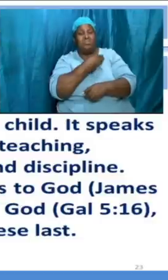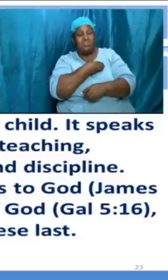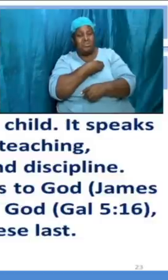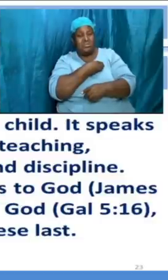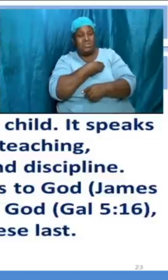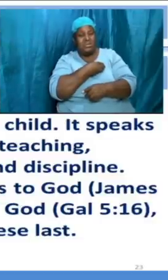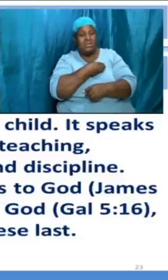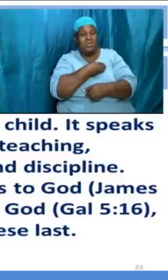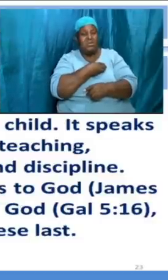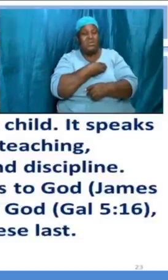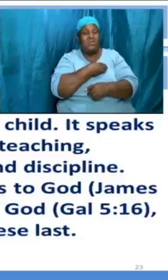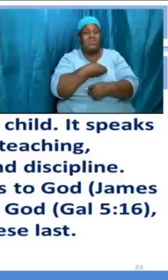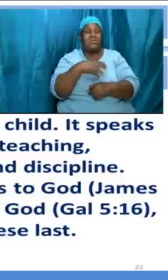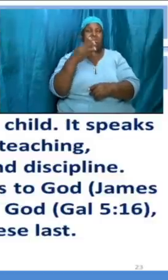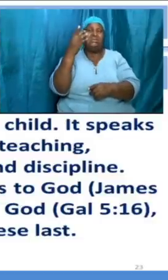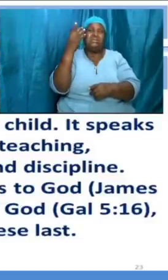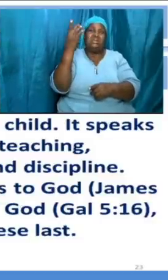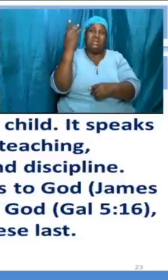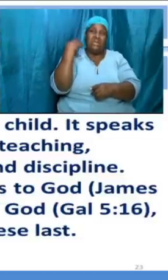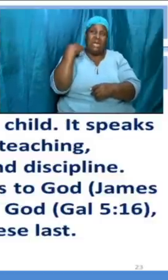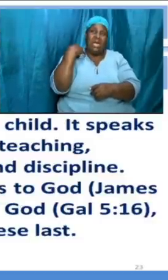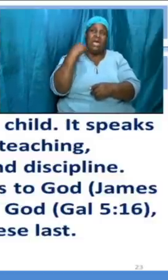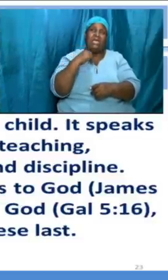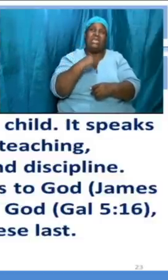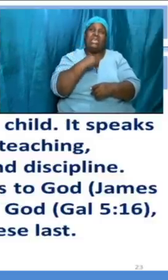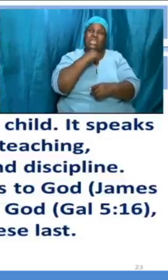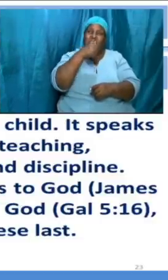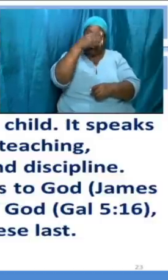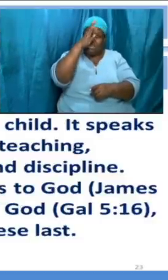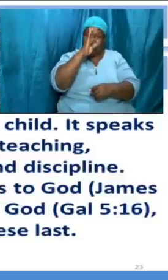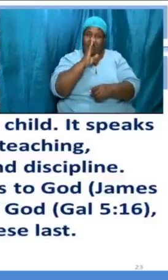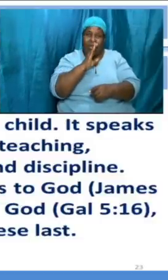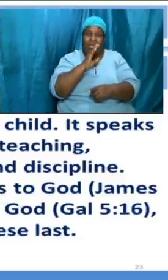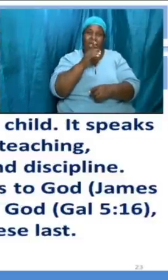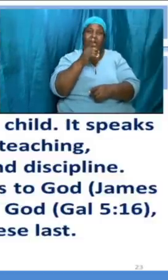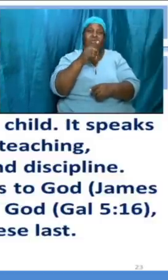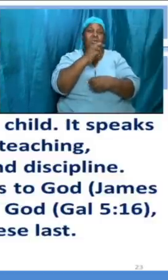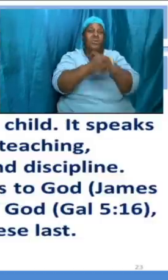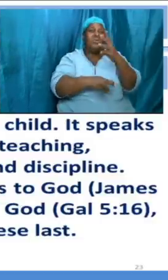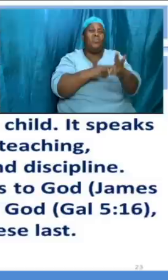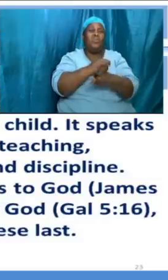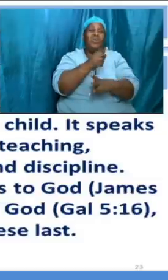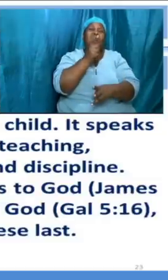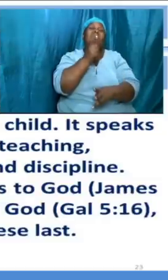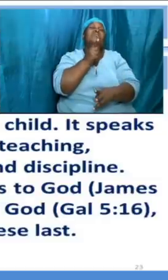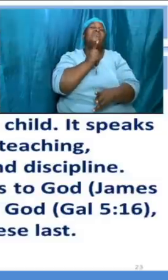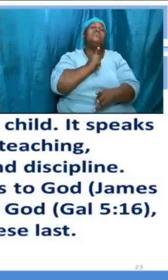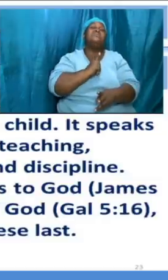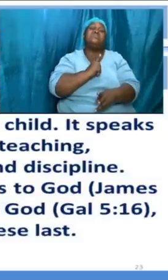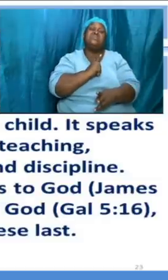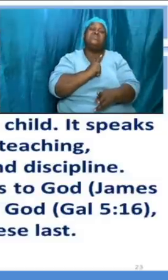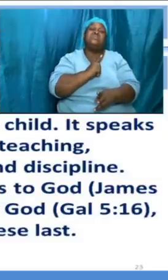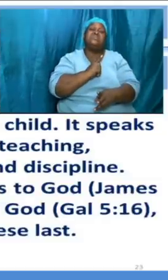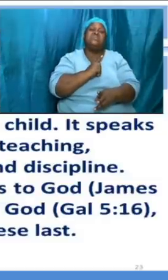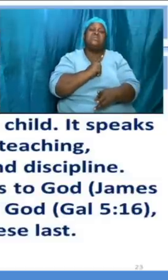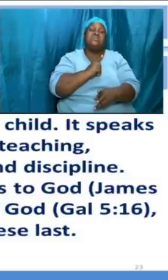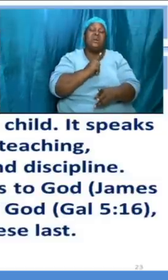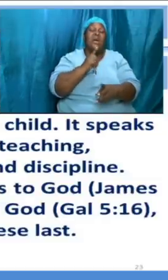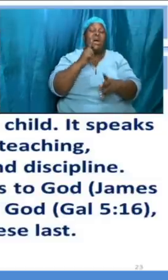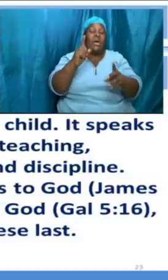2 that we must deny ungodliness and worldly lusts and that we should live soberly the bible